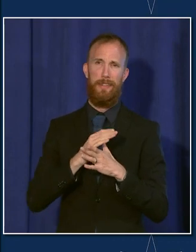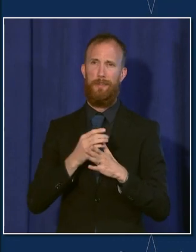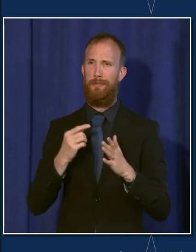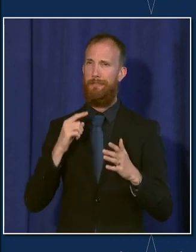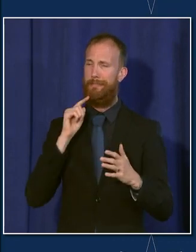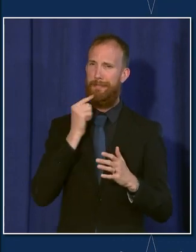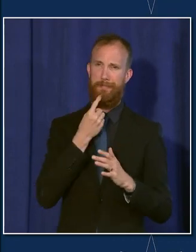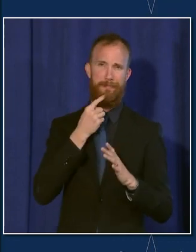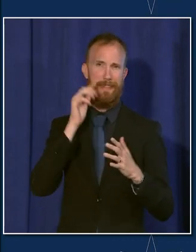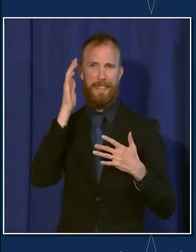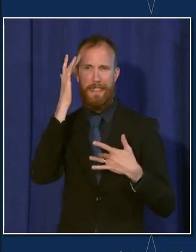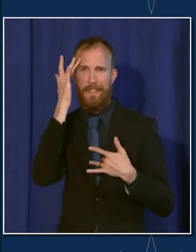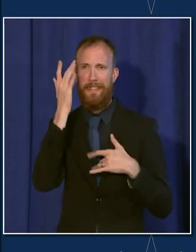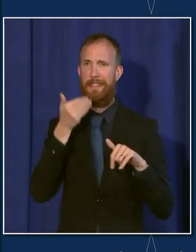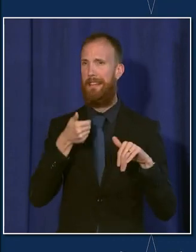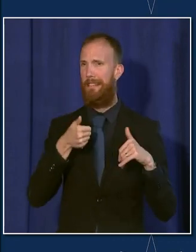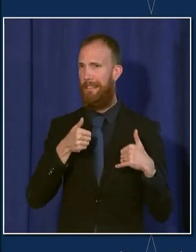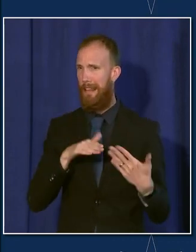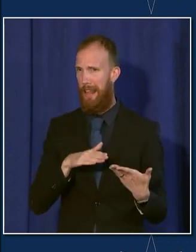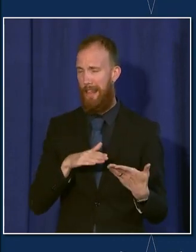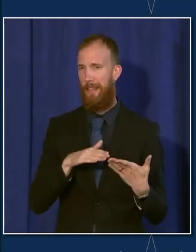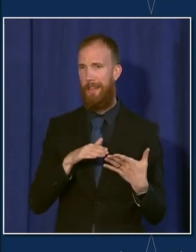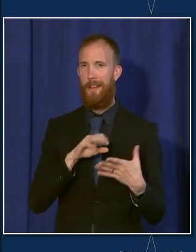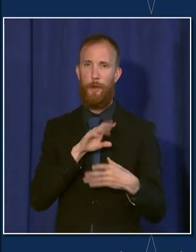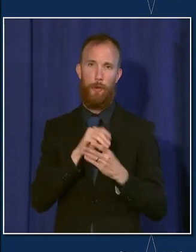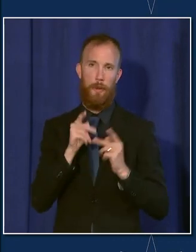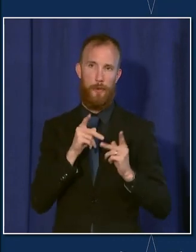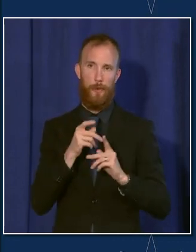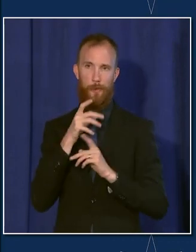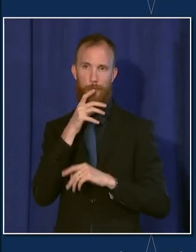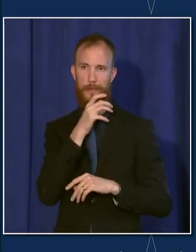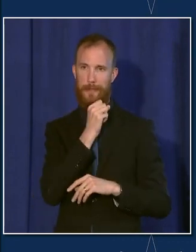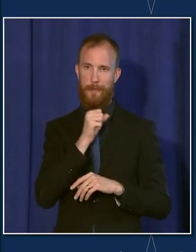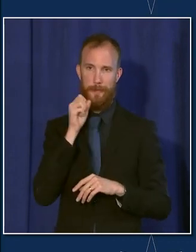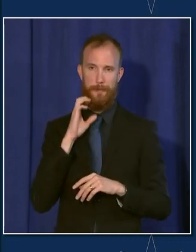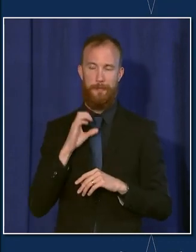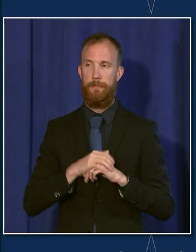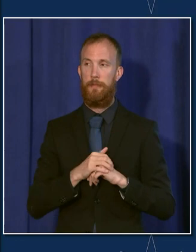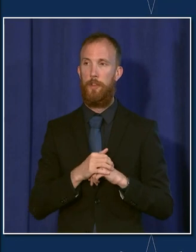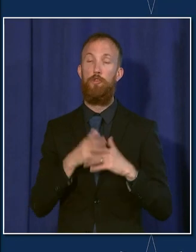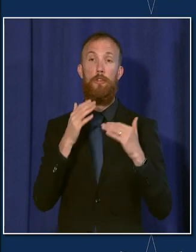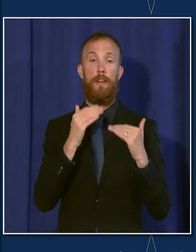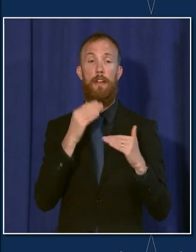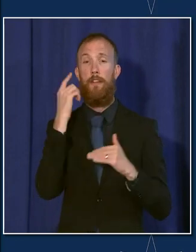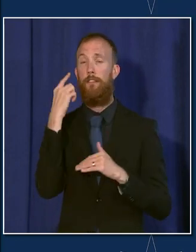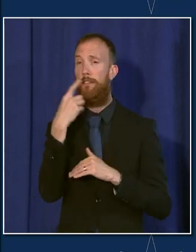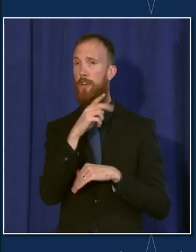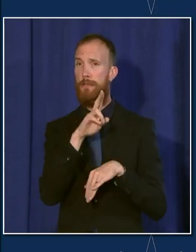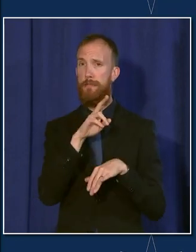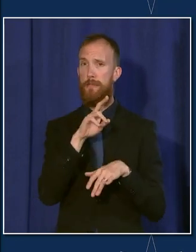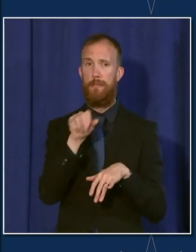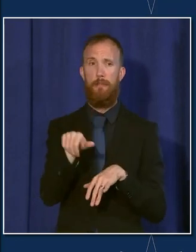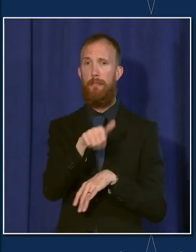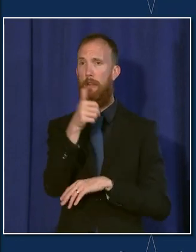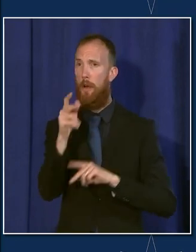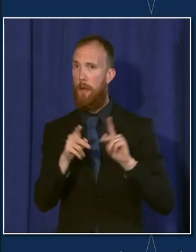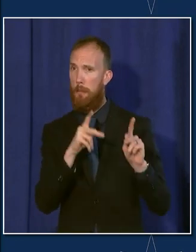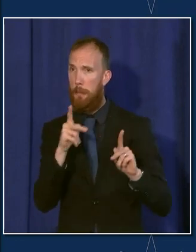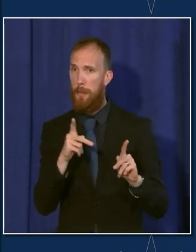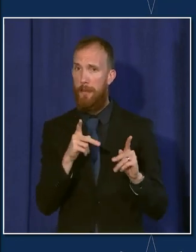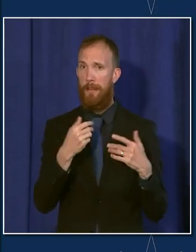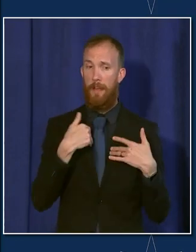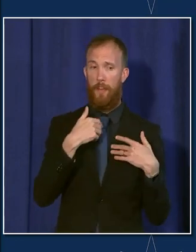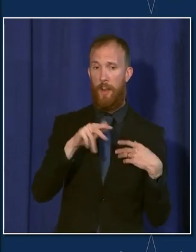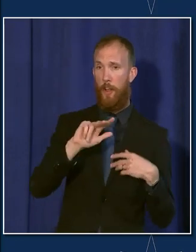including seniors. So right now, there is no recommendation for additional doses or booster shots for any other